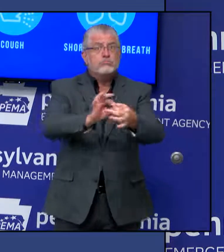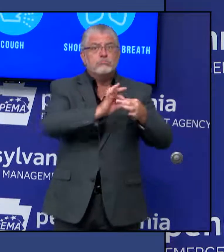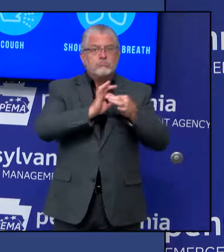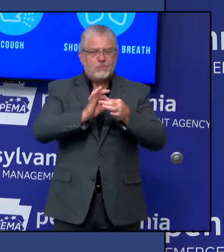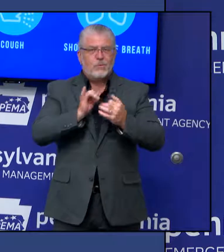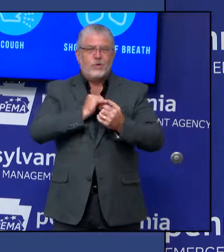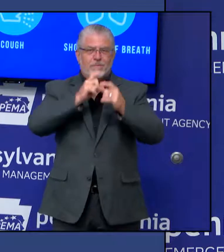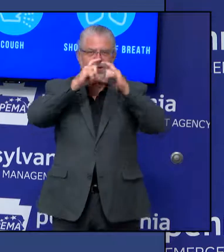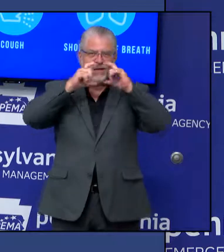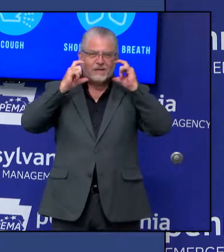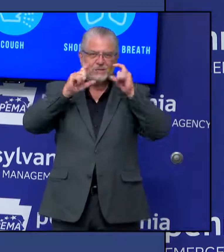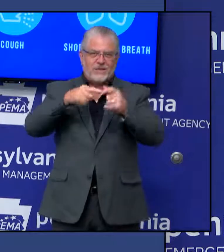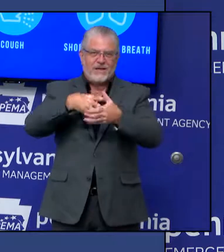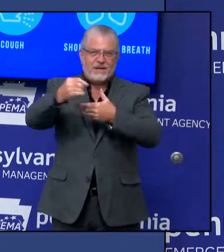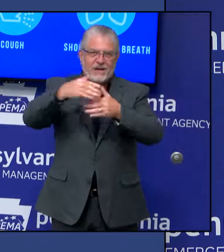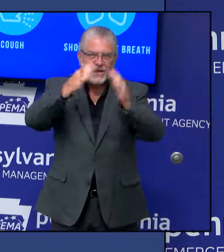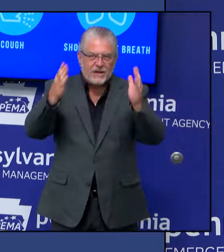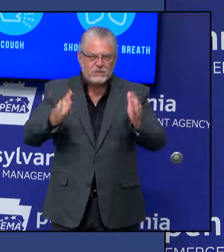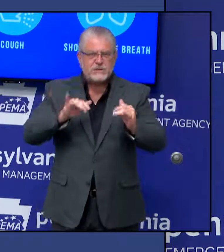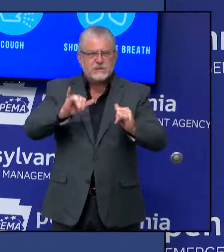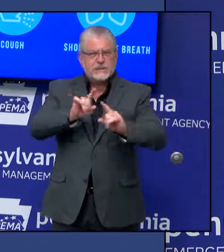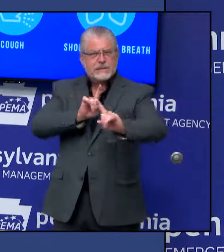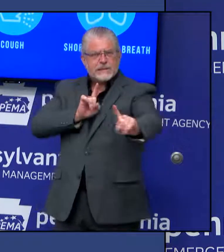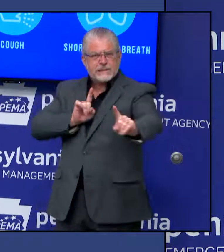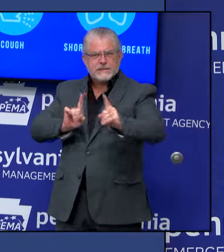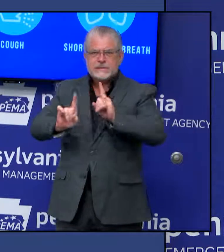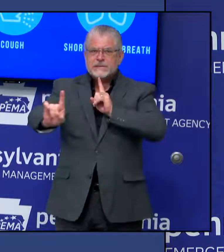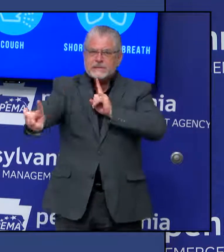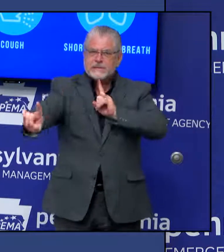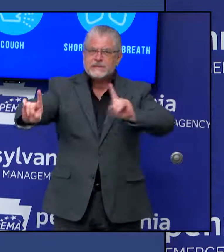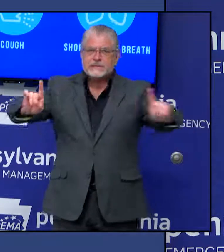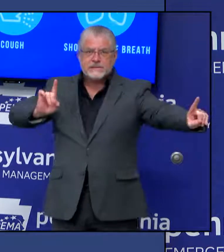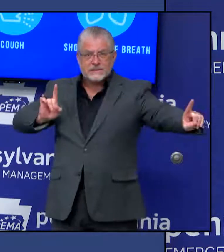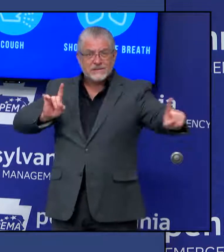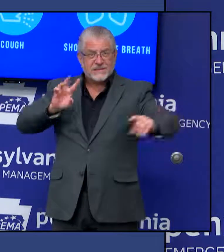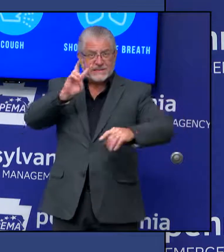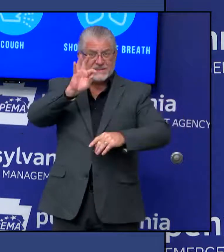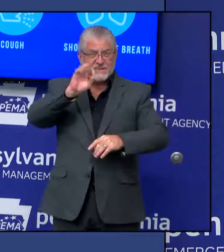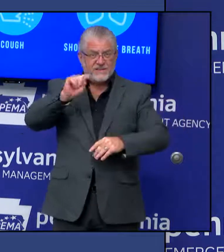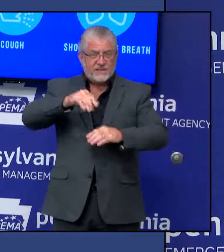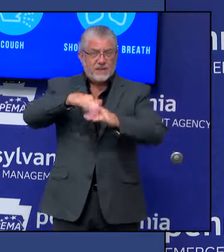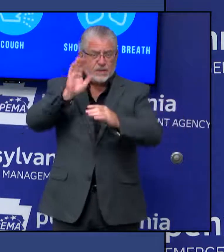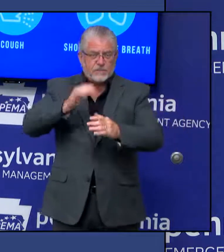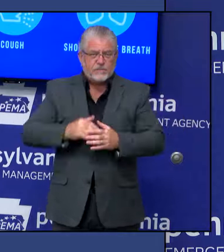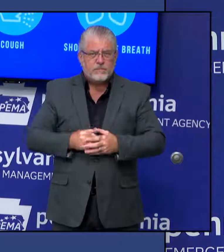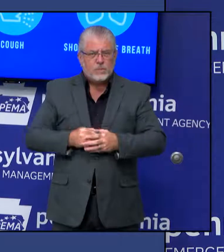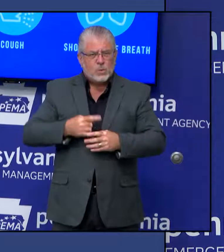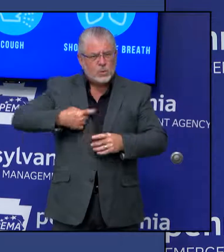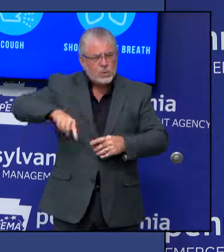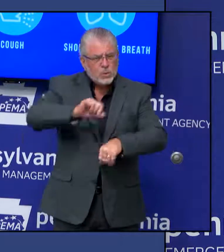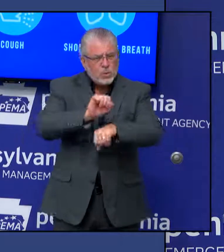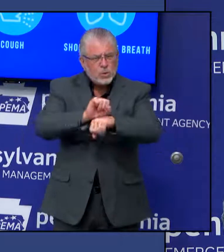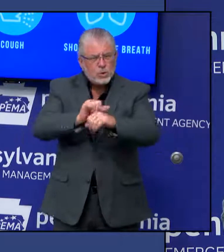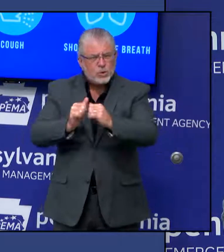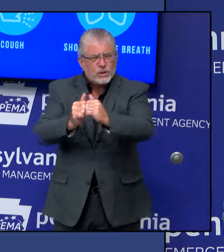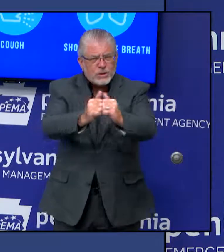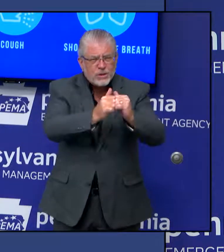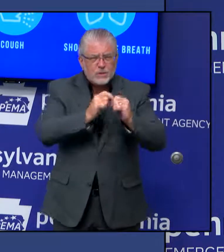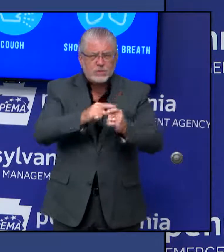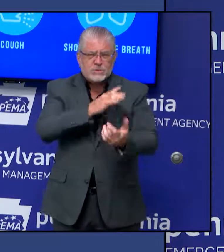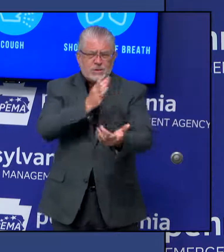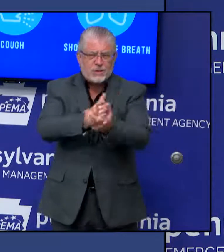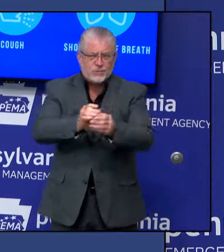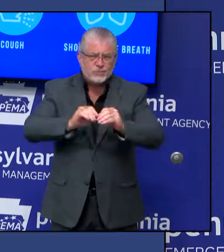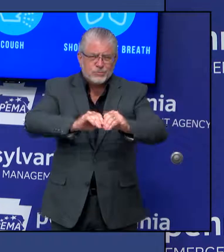distancing. And they are united in stopping the spread by washing their hands frequently or using hand sanitizer.